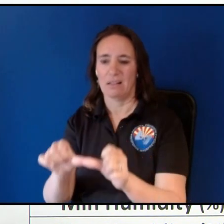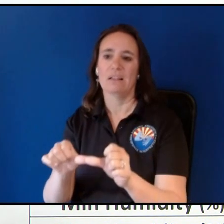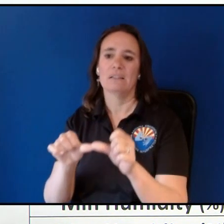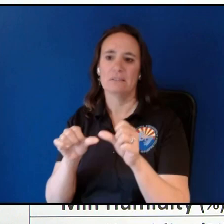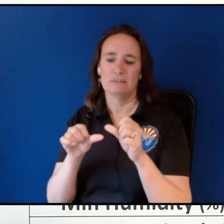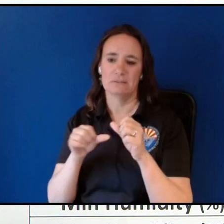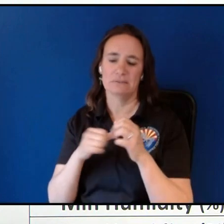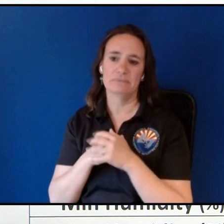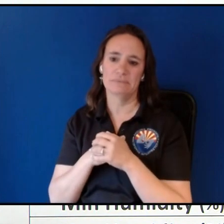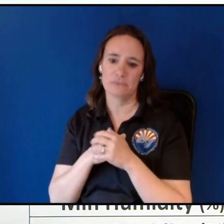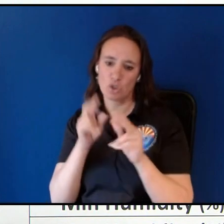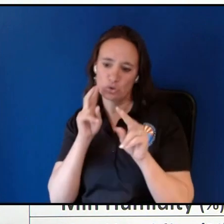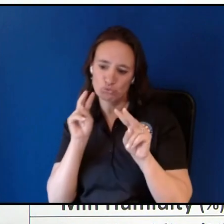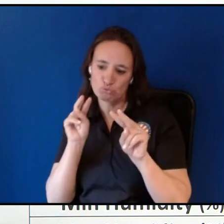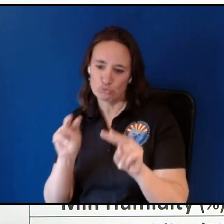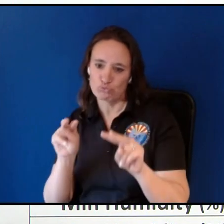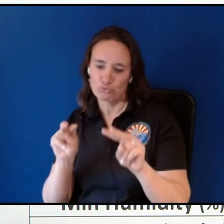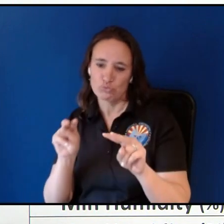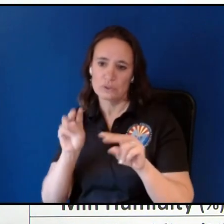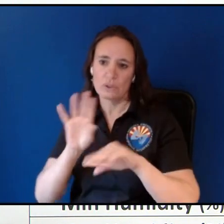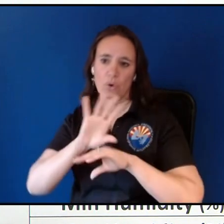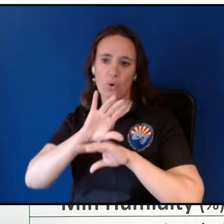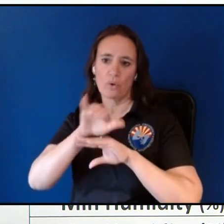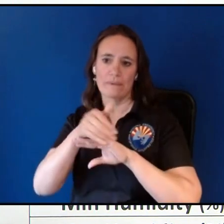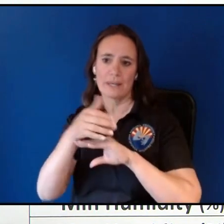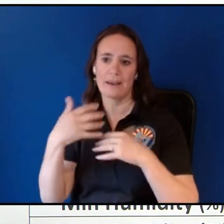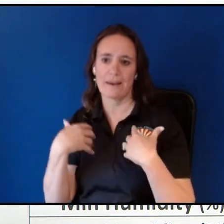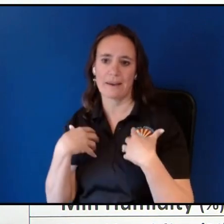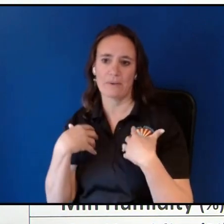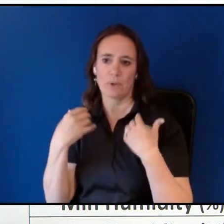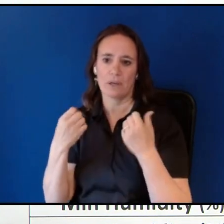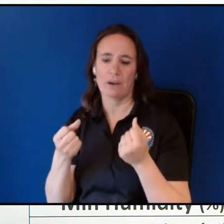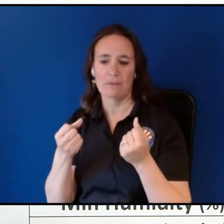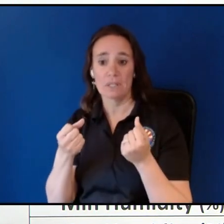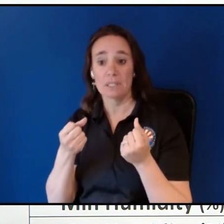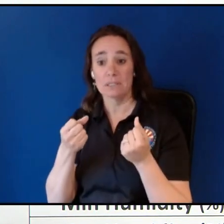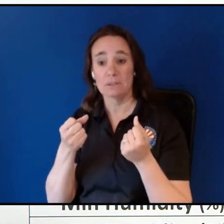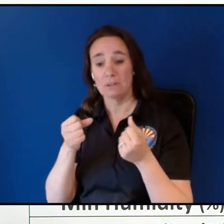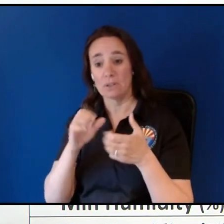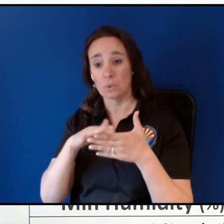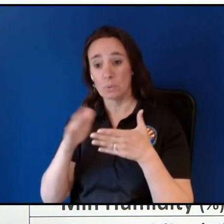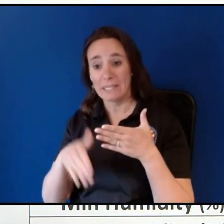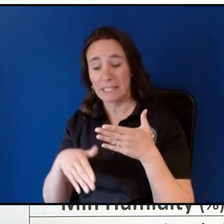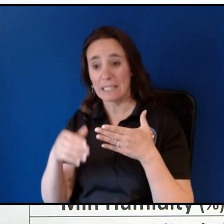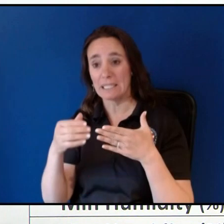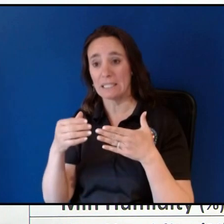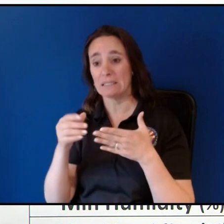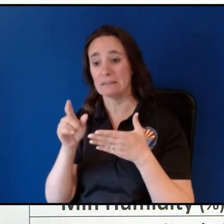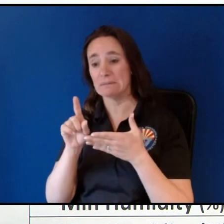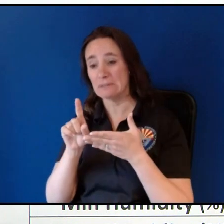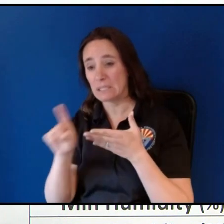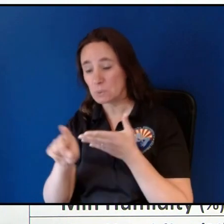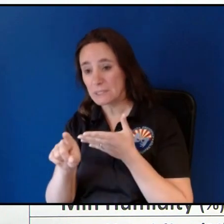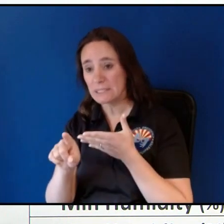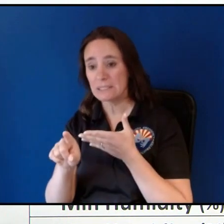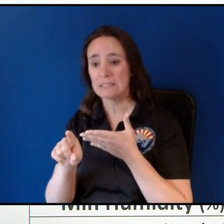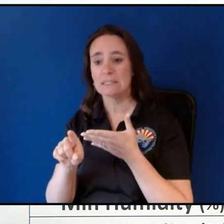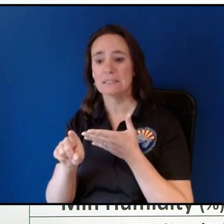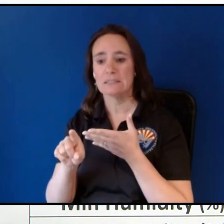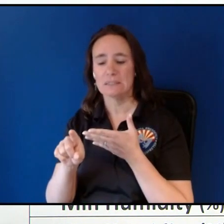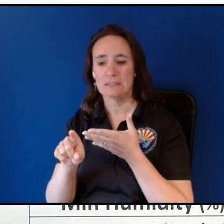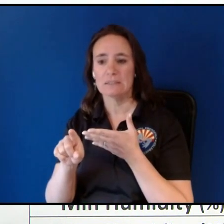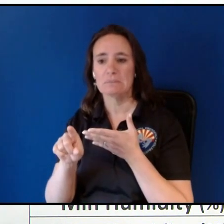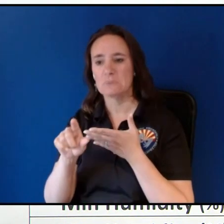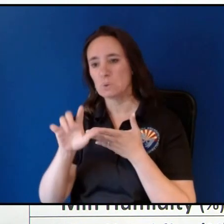watch overnight recoveries especially as we head into the weekend period and early next week dropping to 25